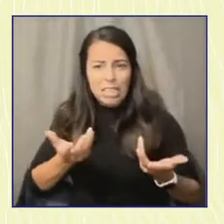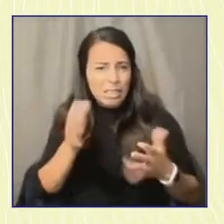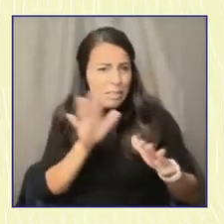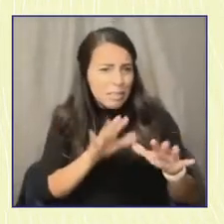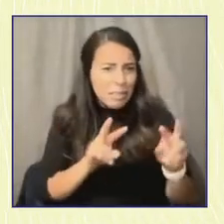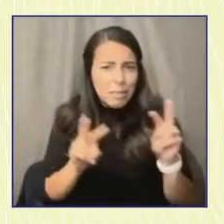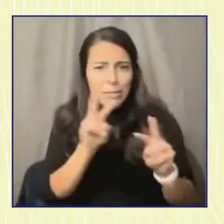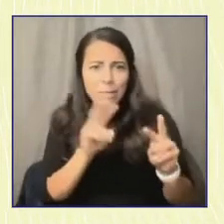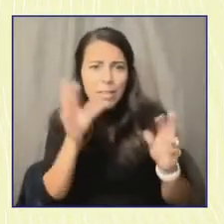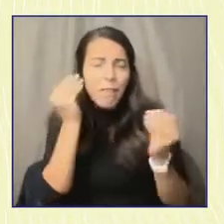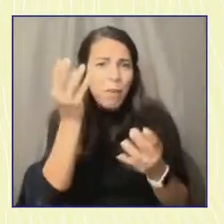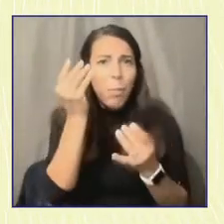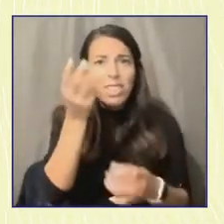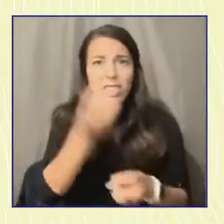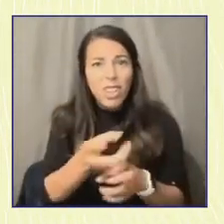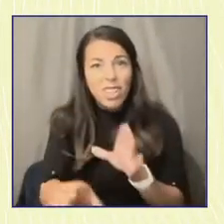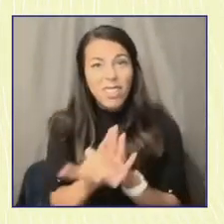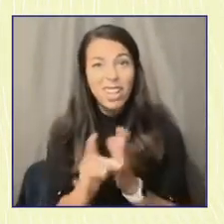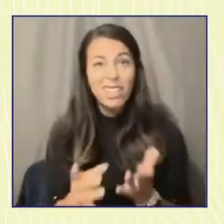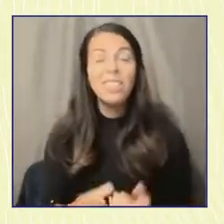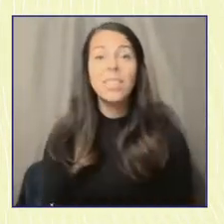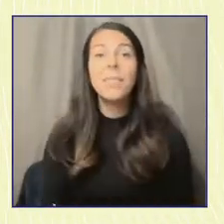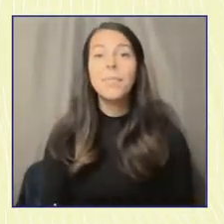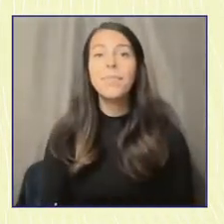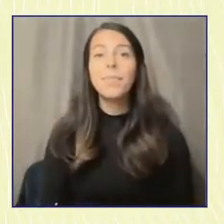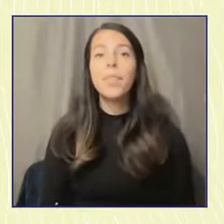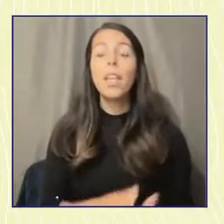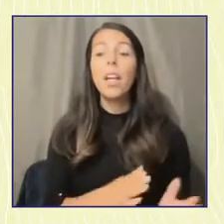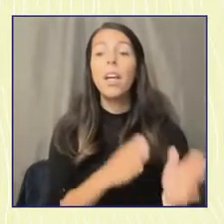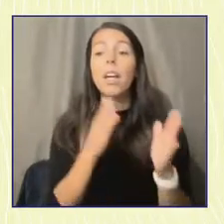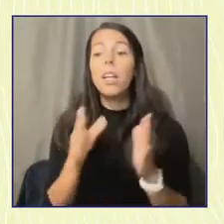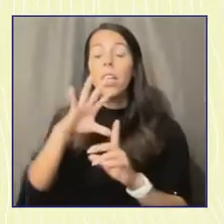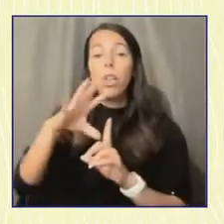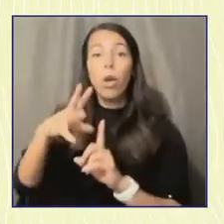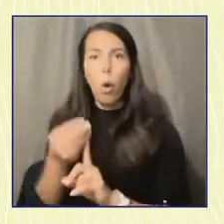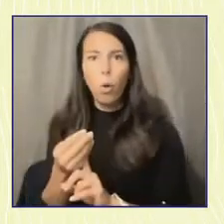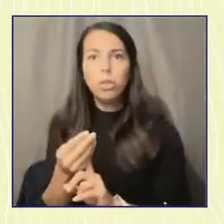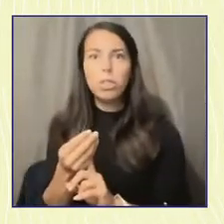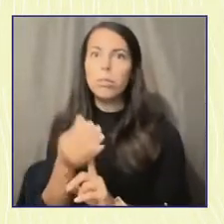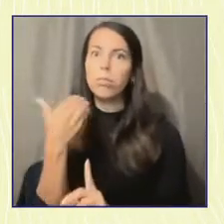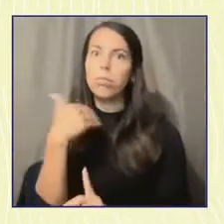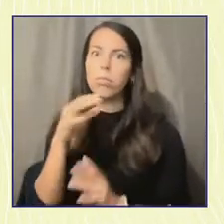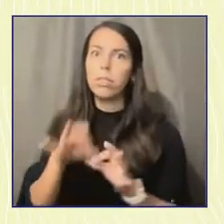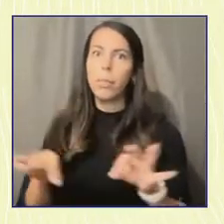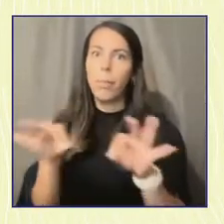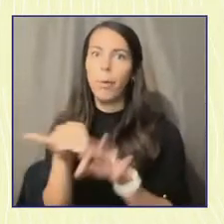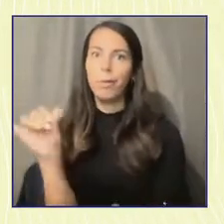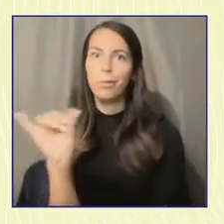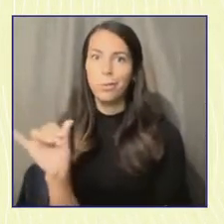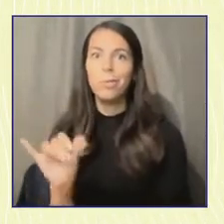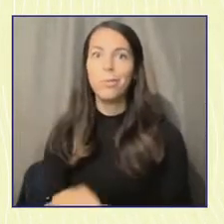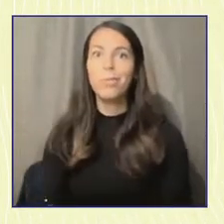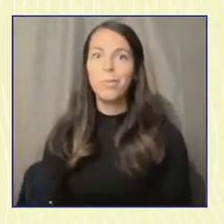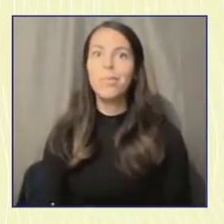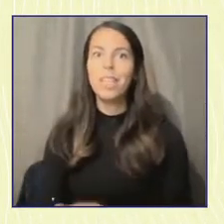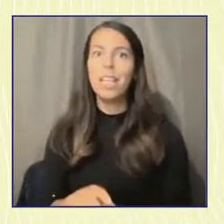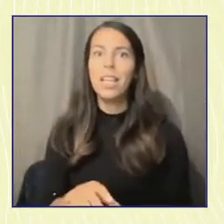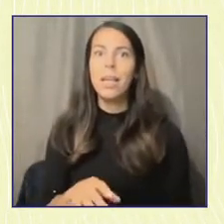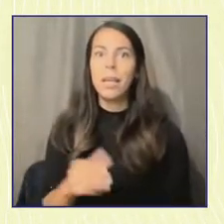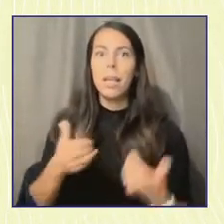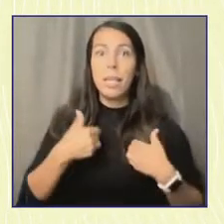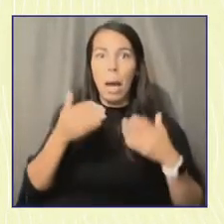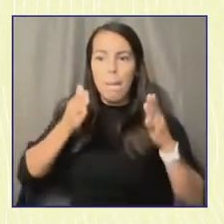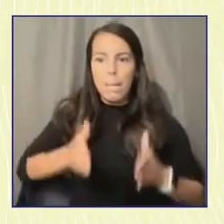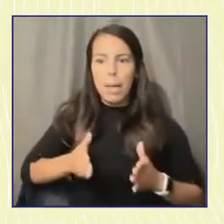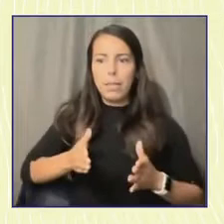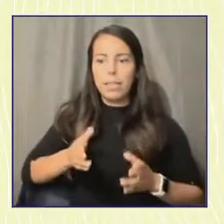And then the culture piece is so incredibly important because connecting to what's meaningful for each young person